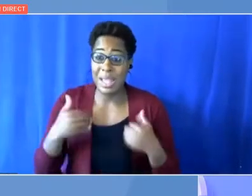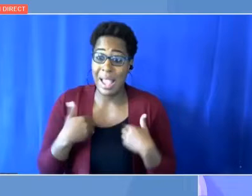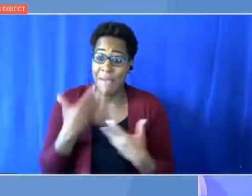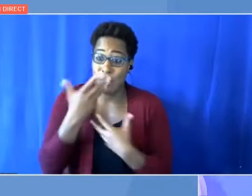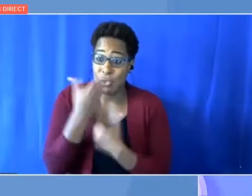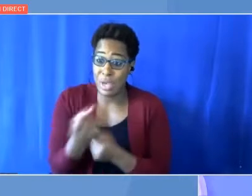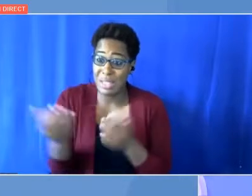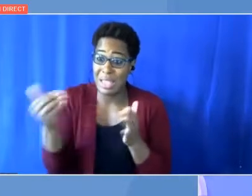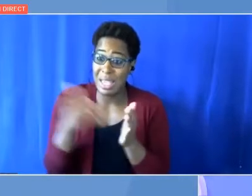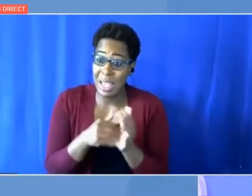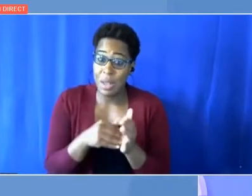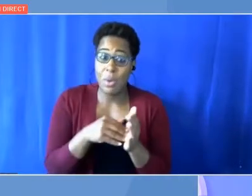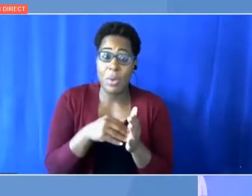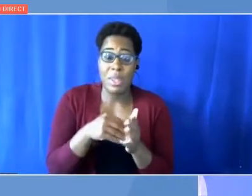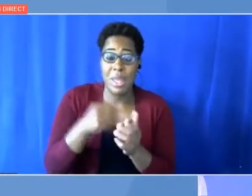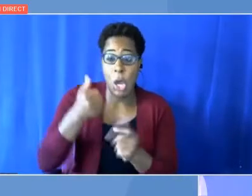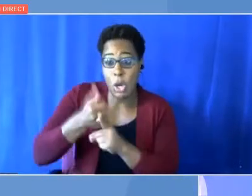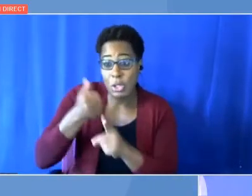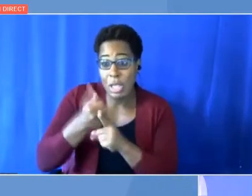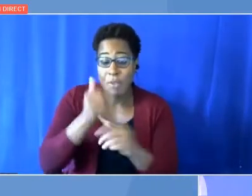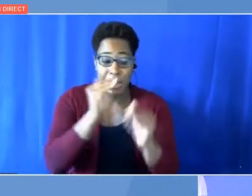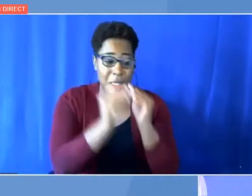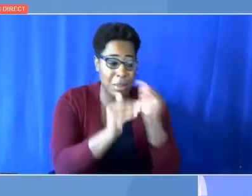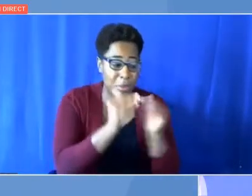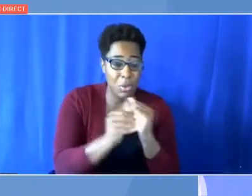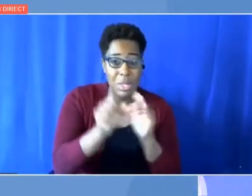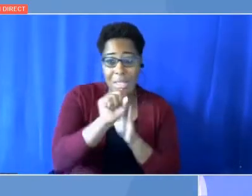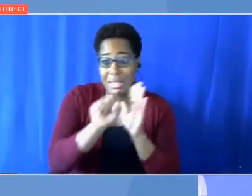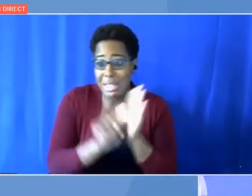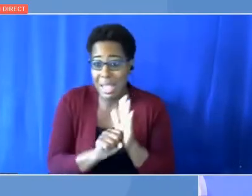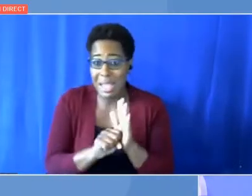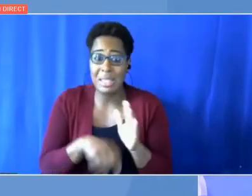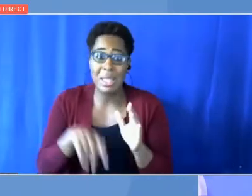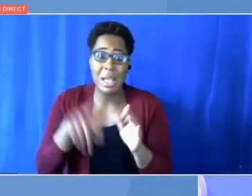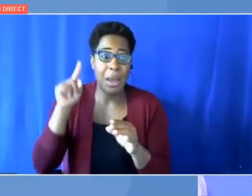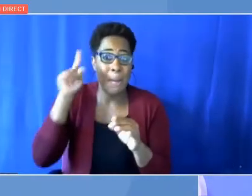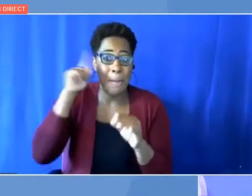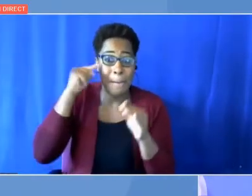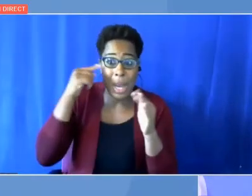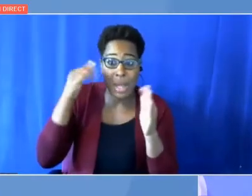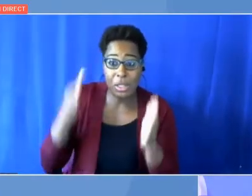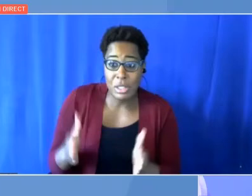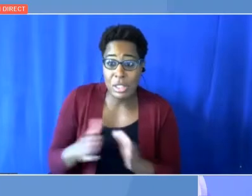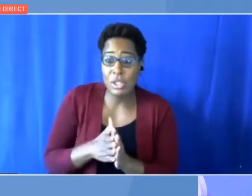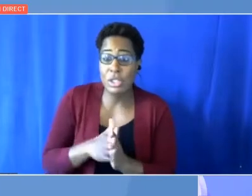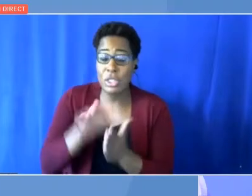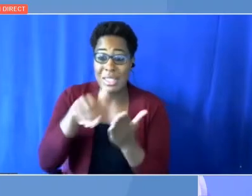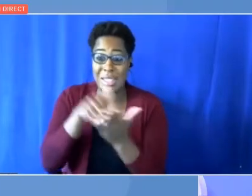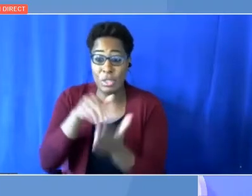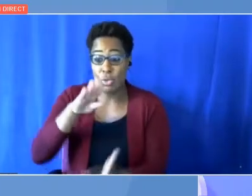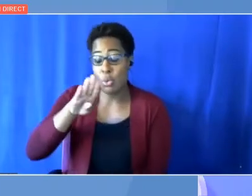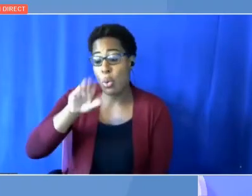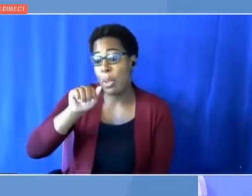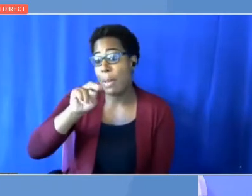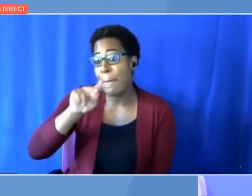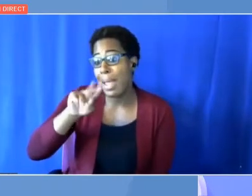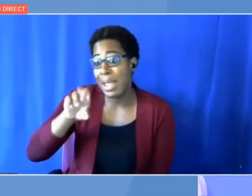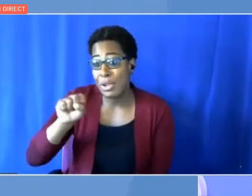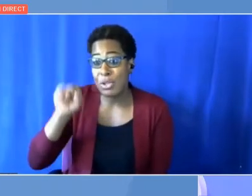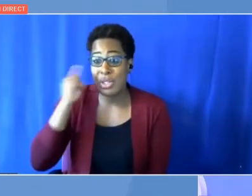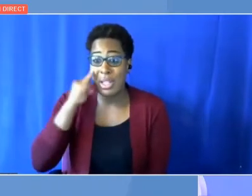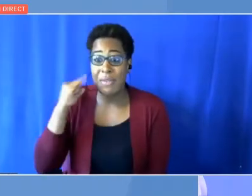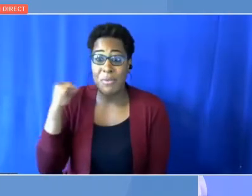between politicians, populations, central bankers, as well, etc., I think that would be something that will